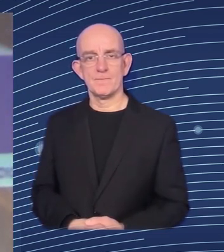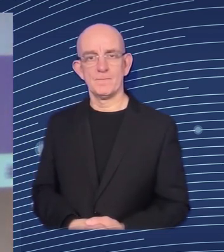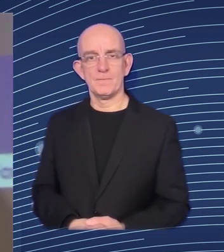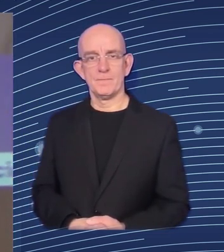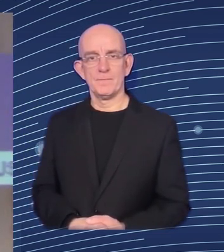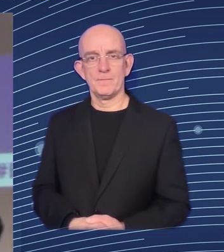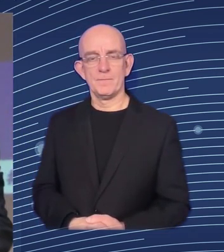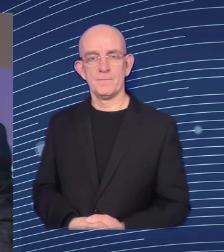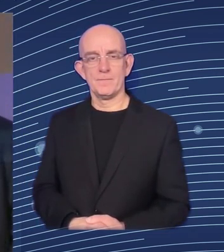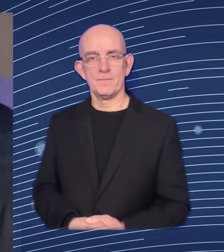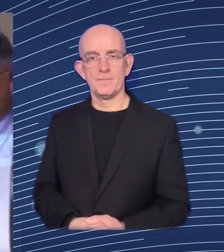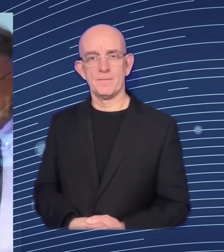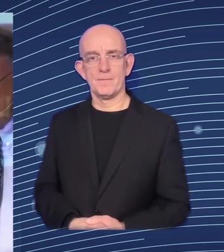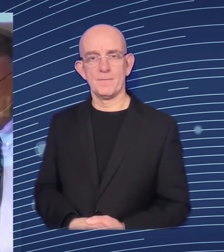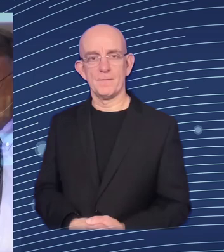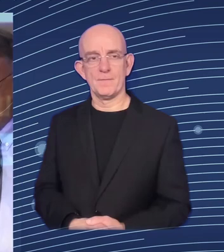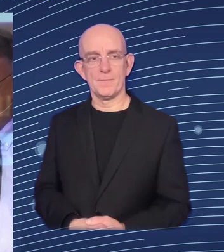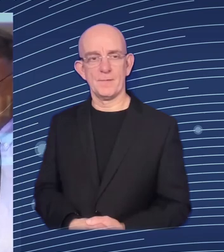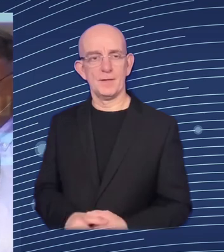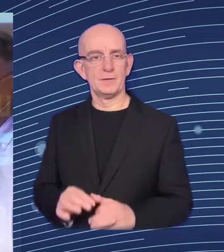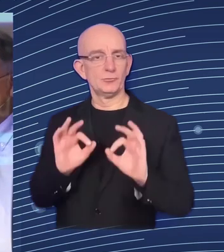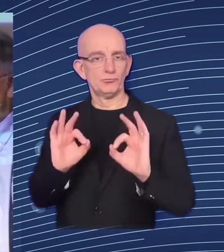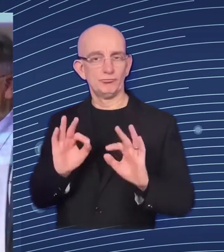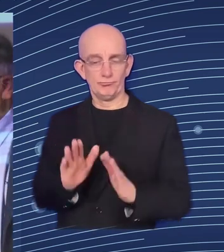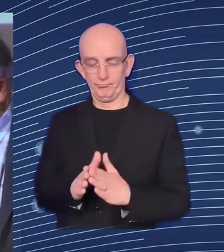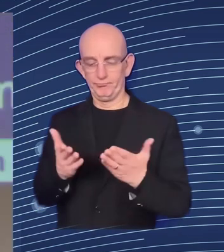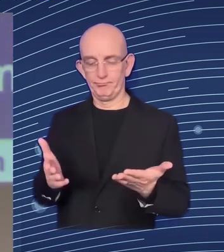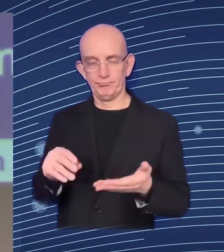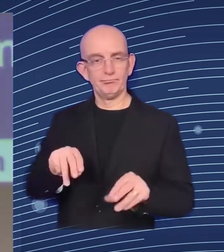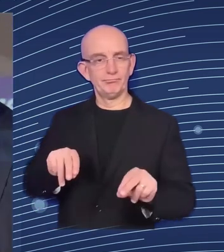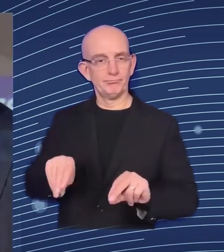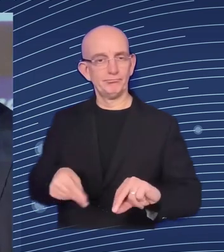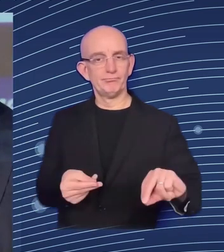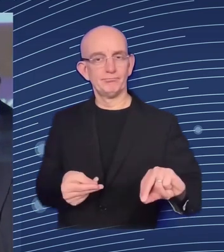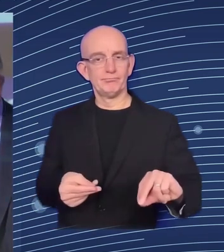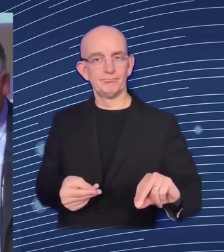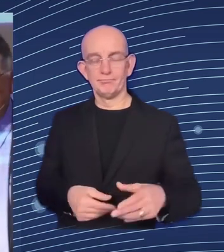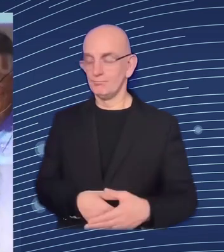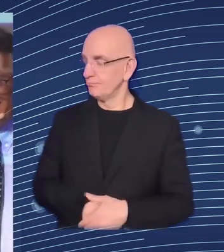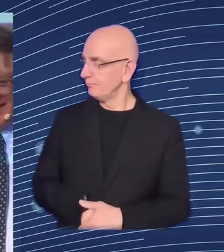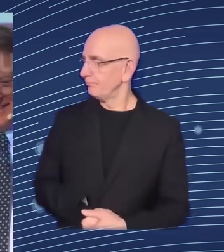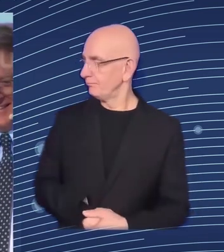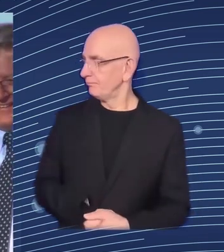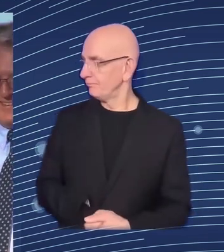do we sign so let's see if find our names okay here we go so it's like a marriage you need some uh